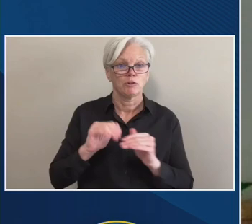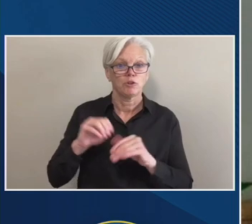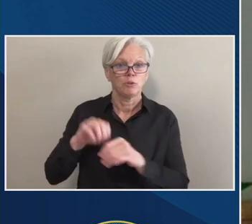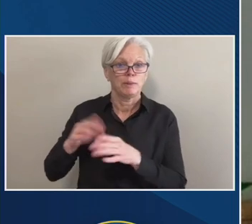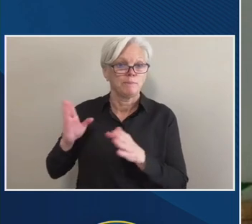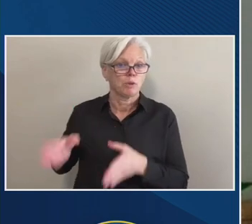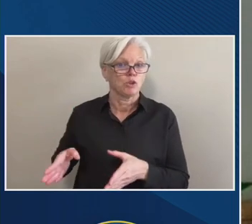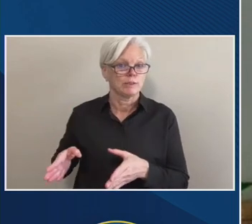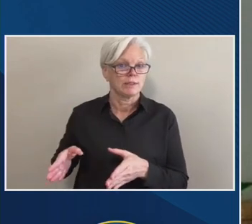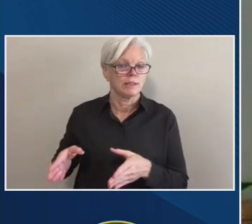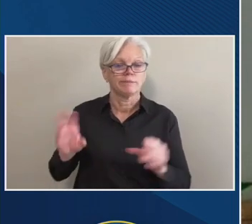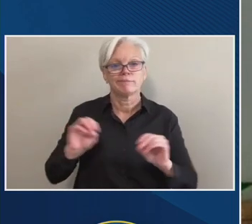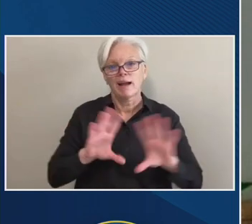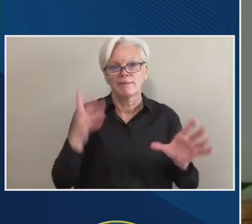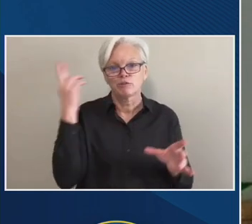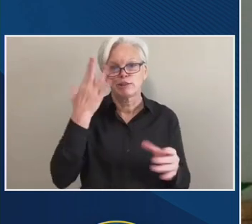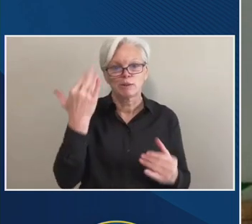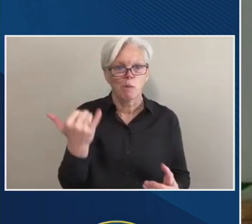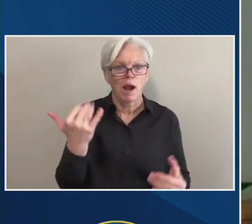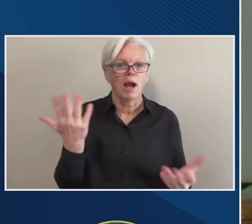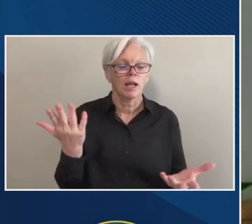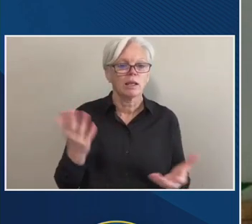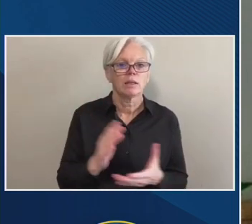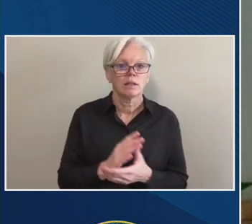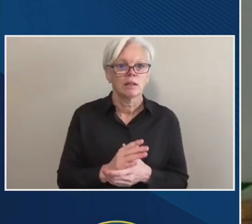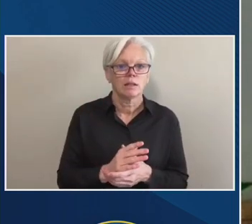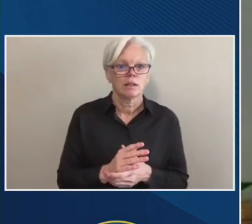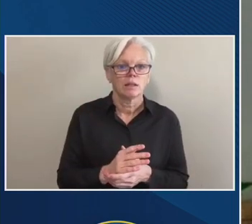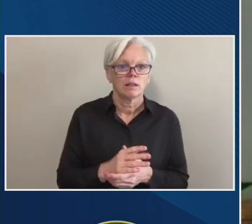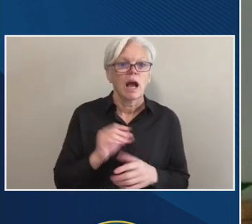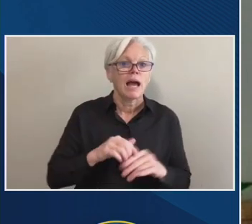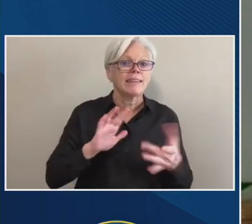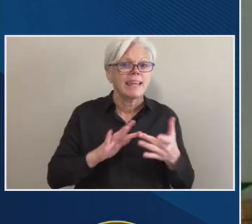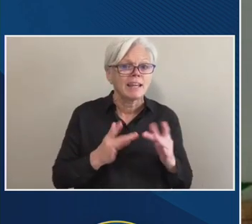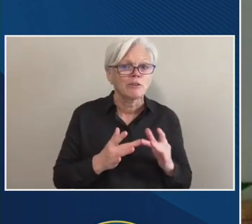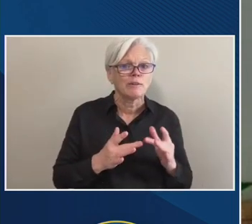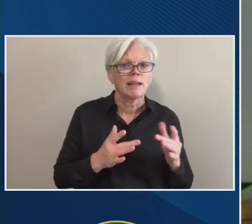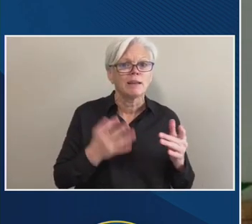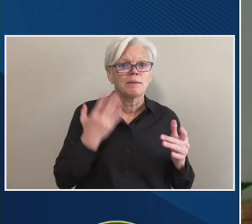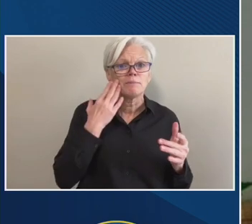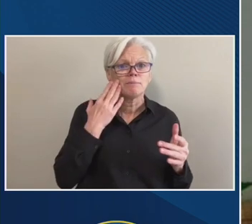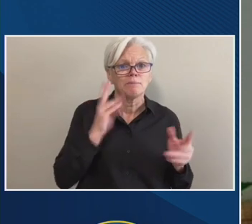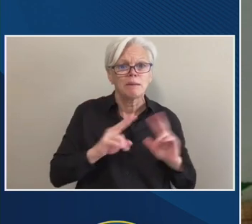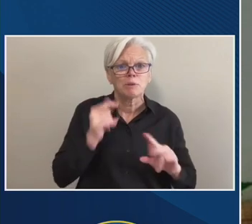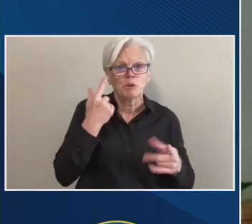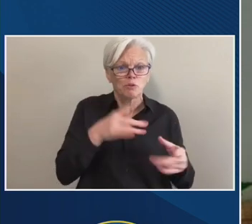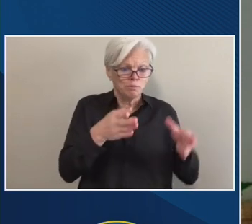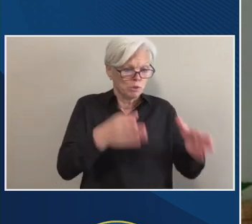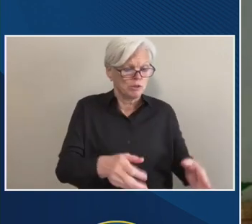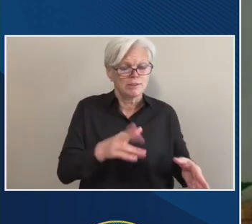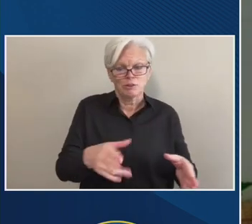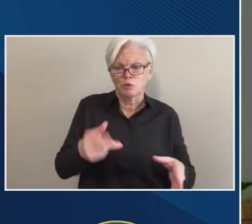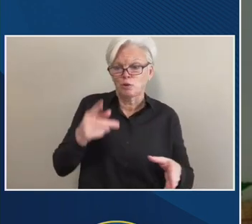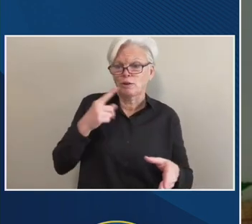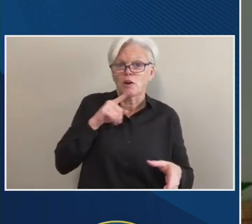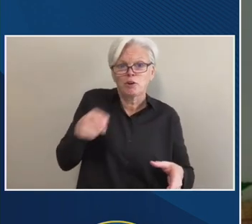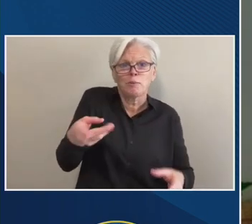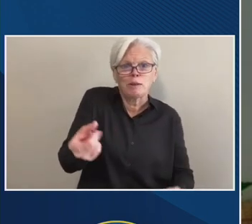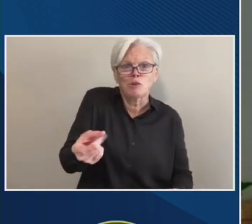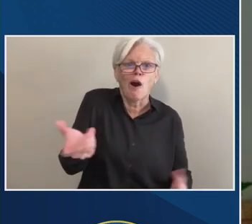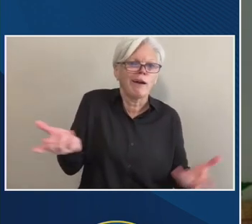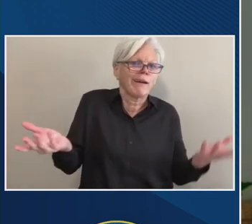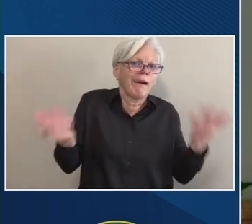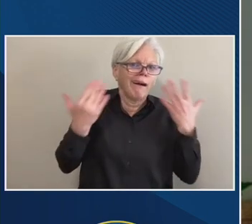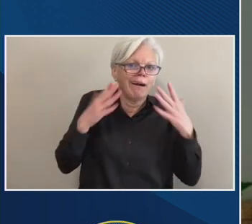why it's the old line on the Internet. Nobody knows you're a dog. It's much easier to defraud people from a